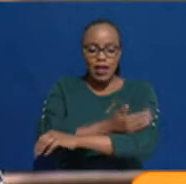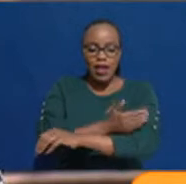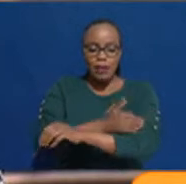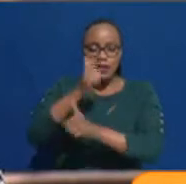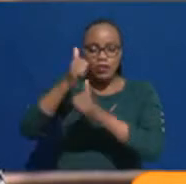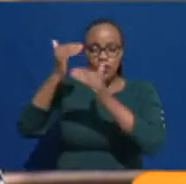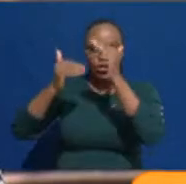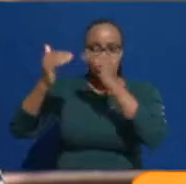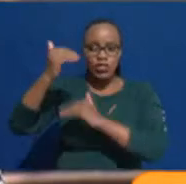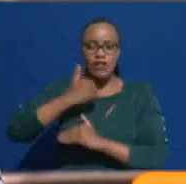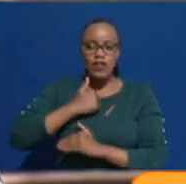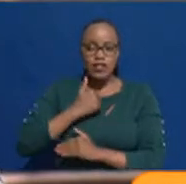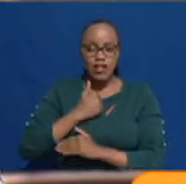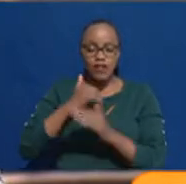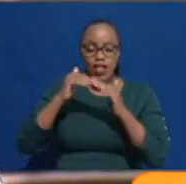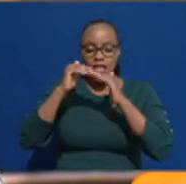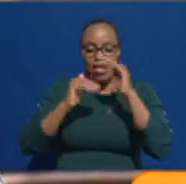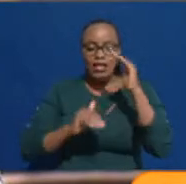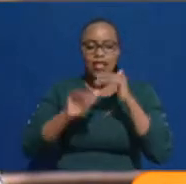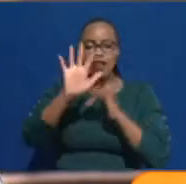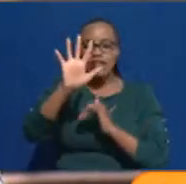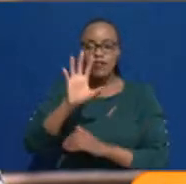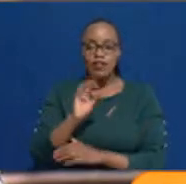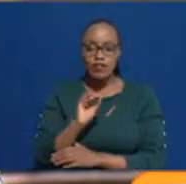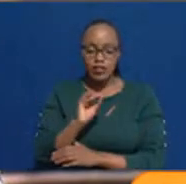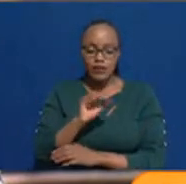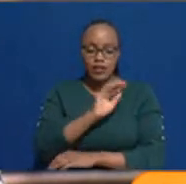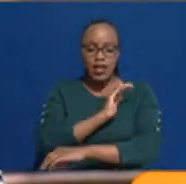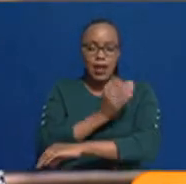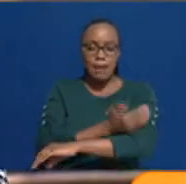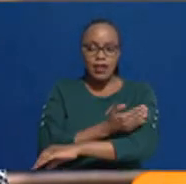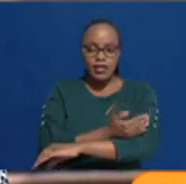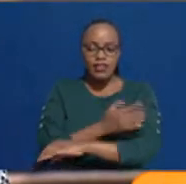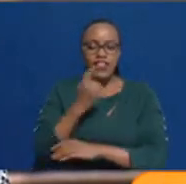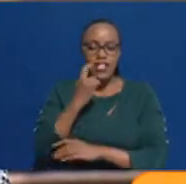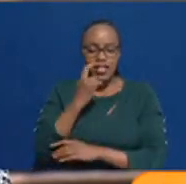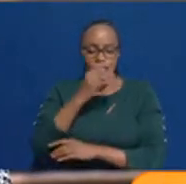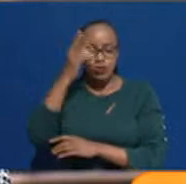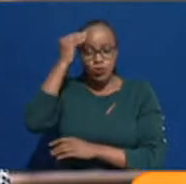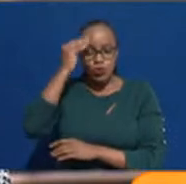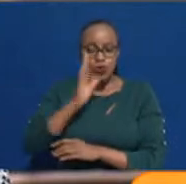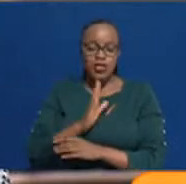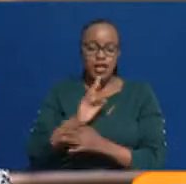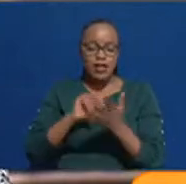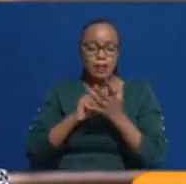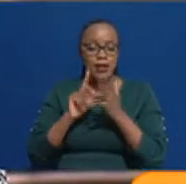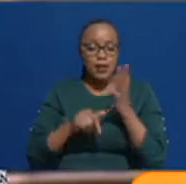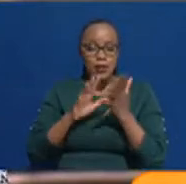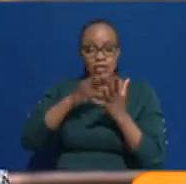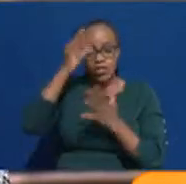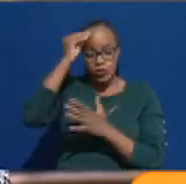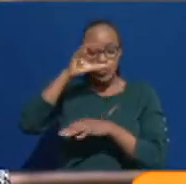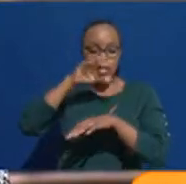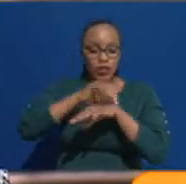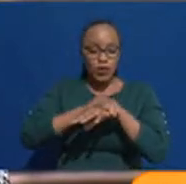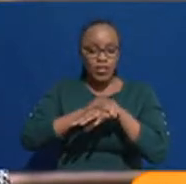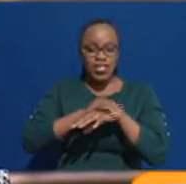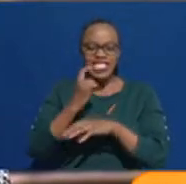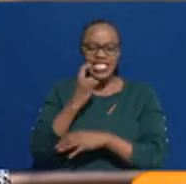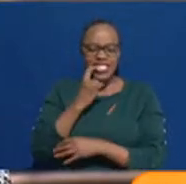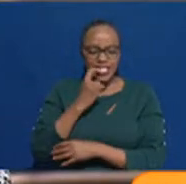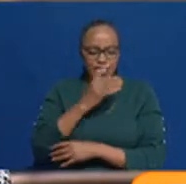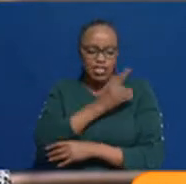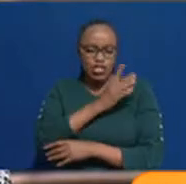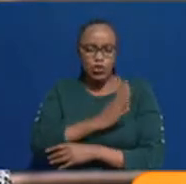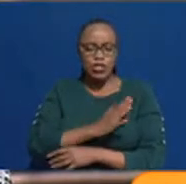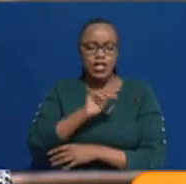universities, we have less than 50 capacities for dentistry. So students who got dentistry